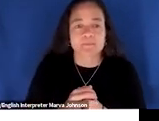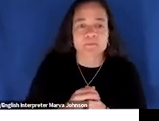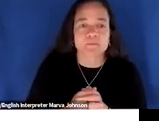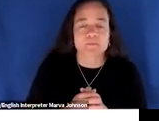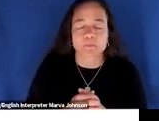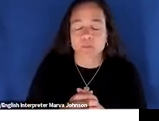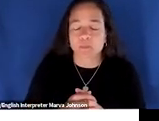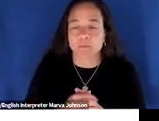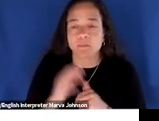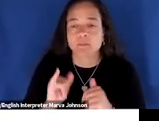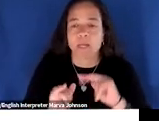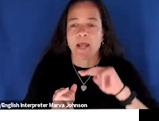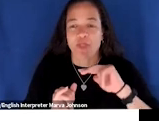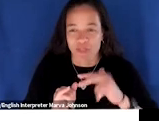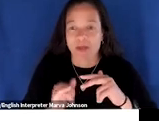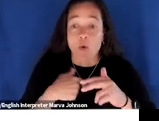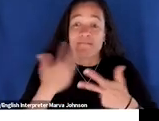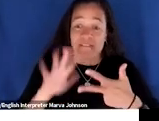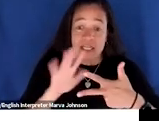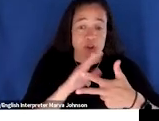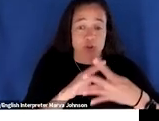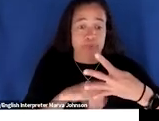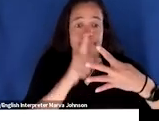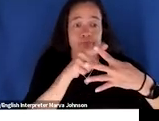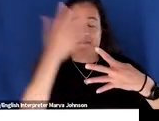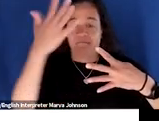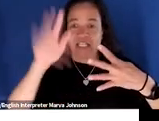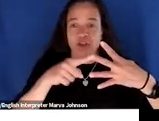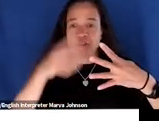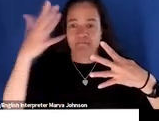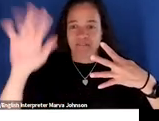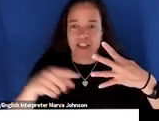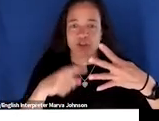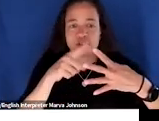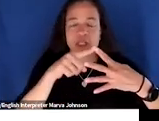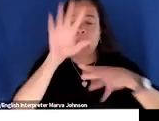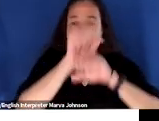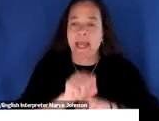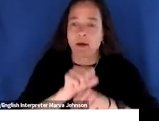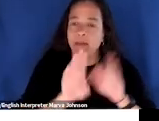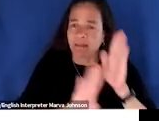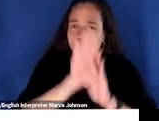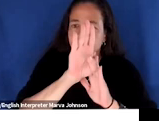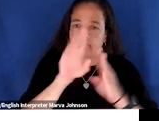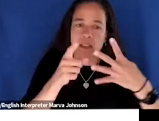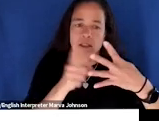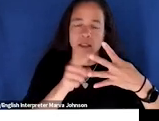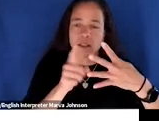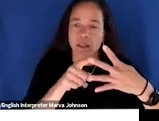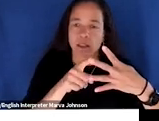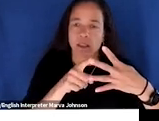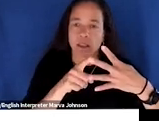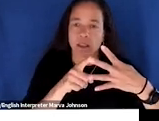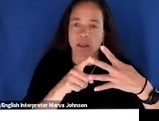to the third step so we've talked about um number one and havoc formation we've talked about number two which is about um